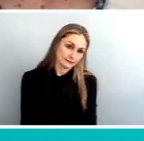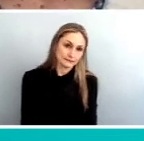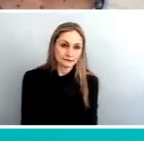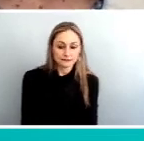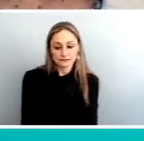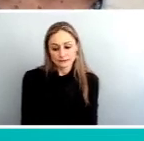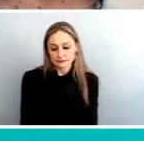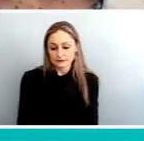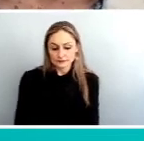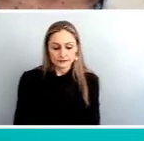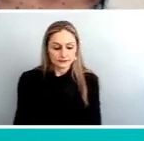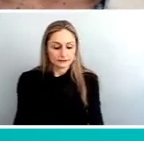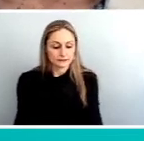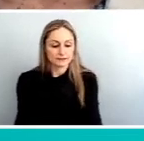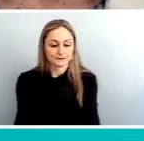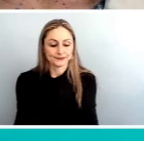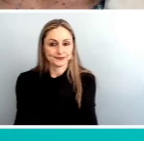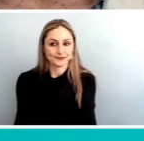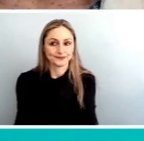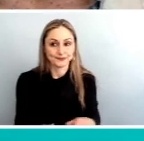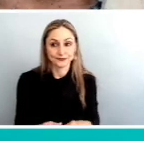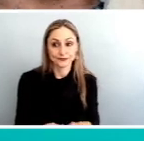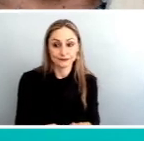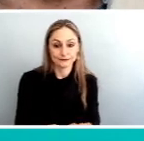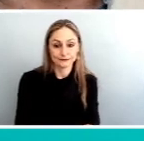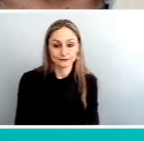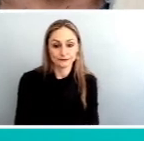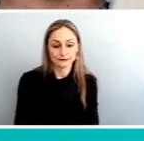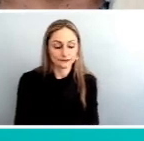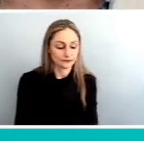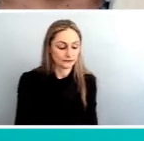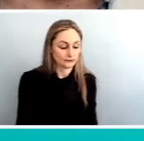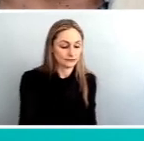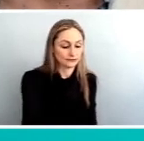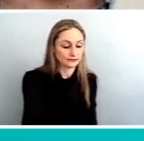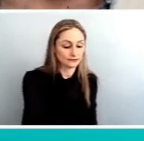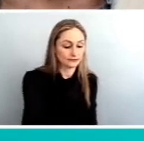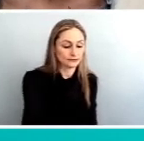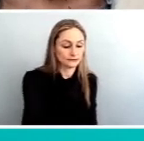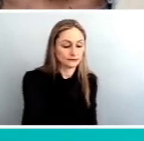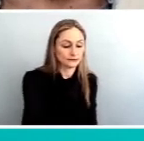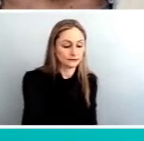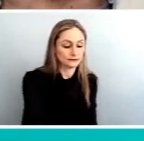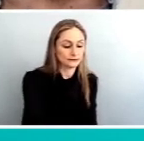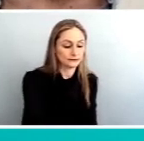bring back Nick Foles. Yay. He brought us the, uh, Super Bowl. Bring back Jaws.